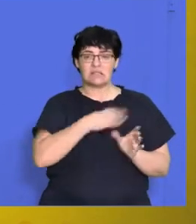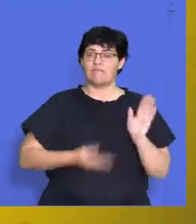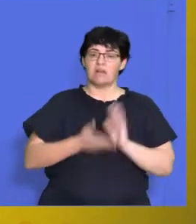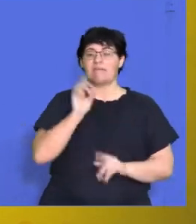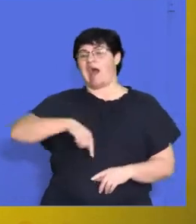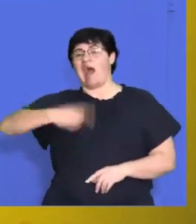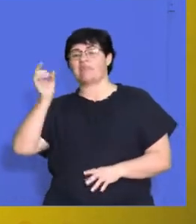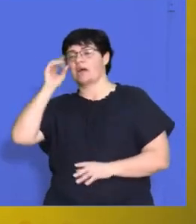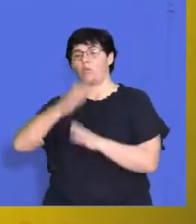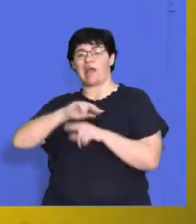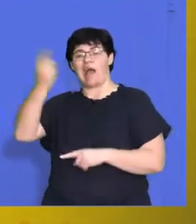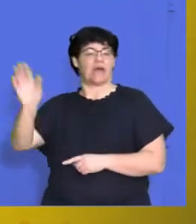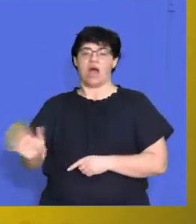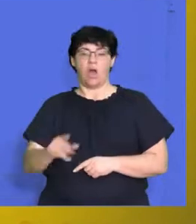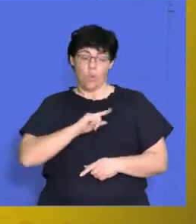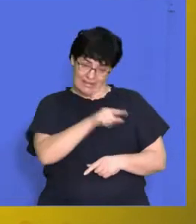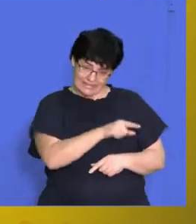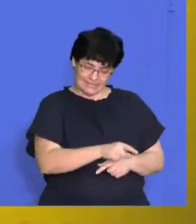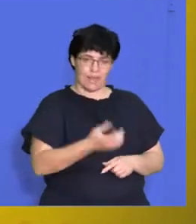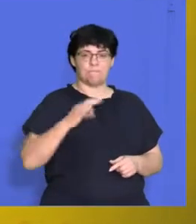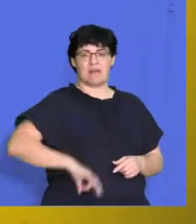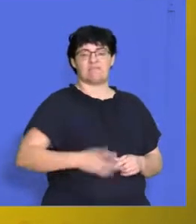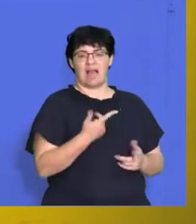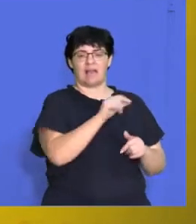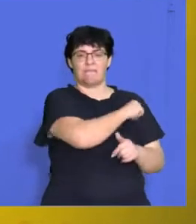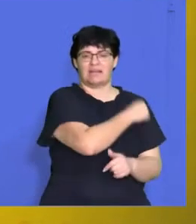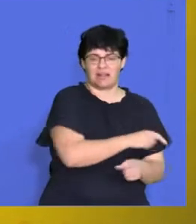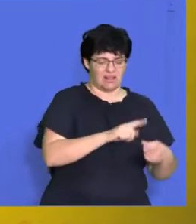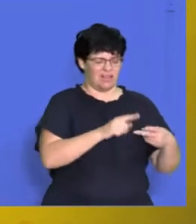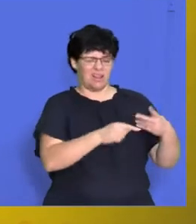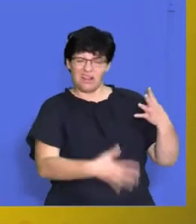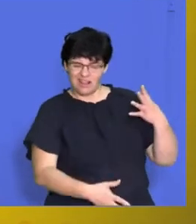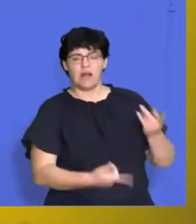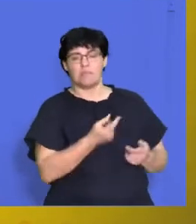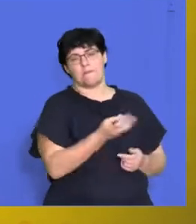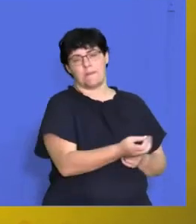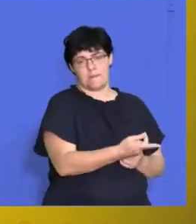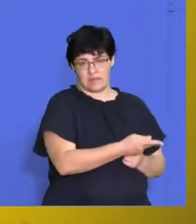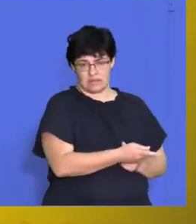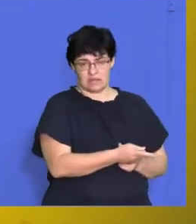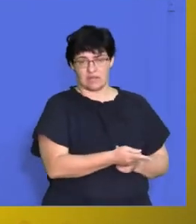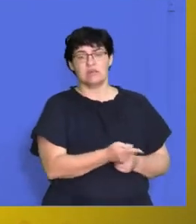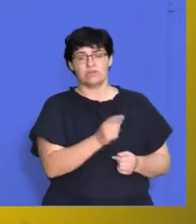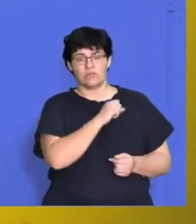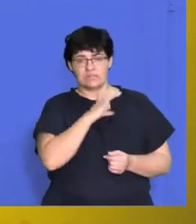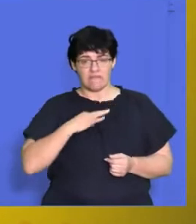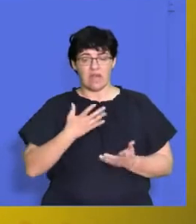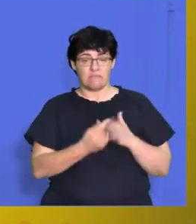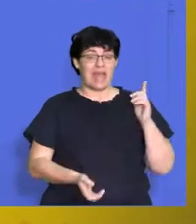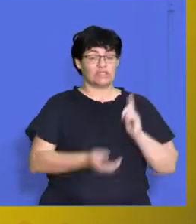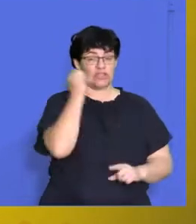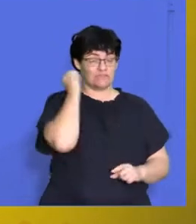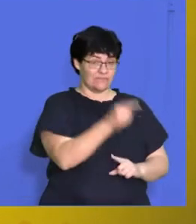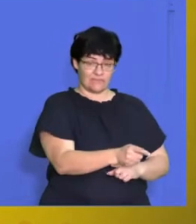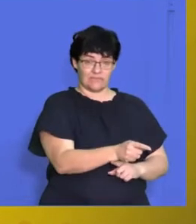to leave. So there's some companies that we're giving fringe benefits to their employees that if they achieved a